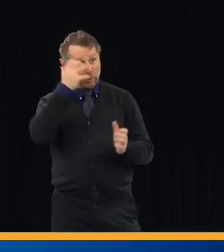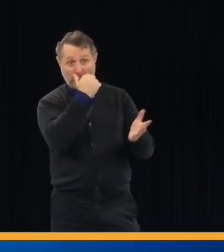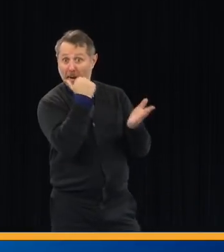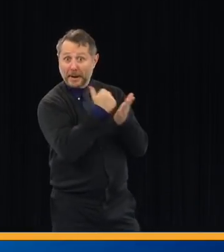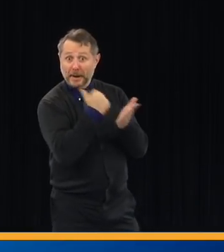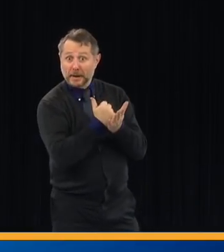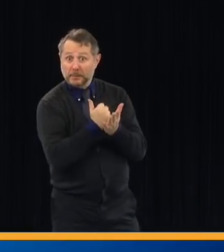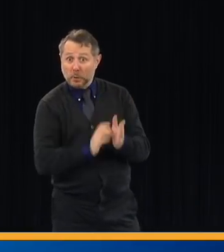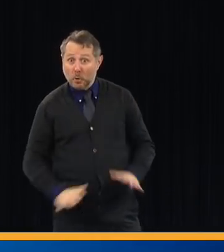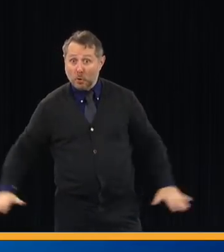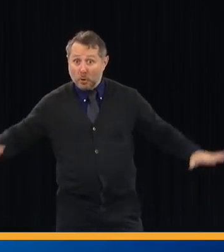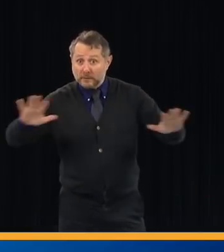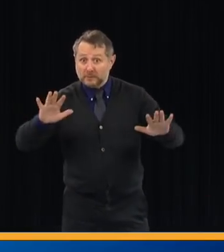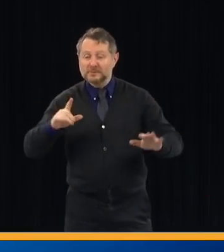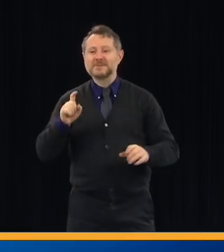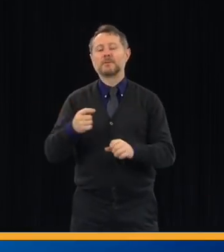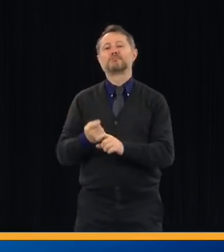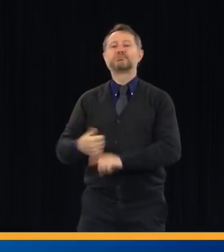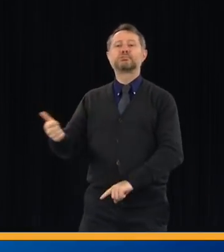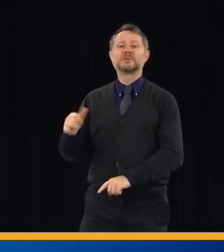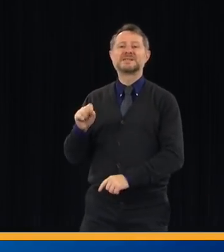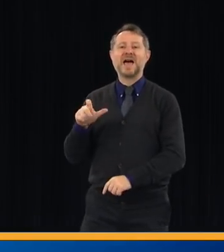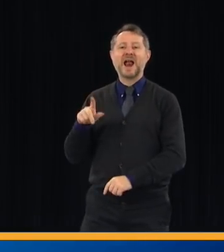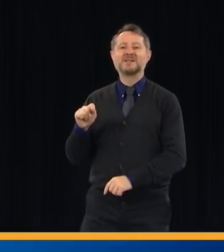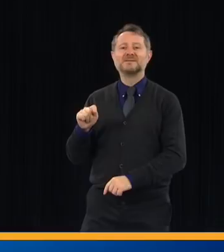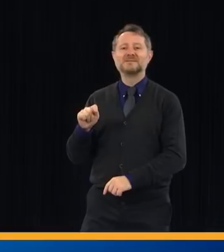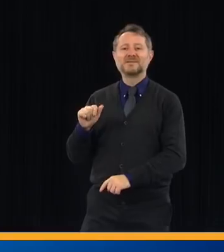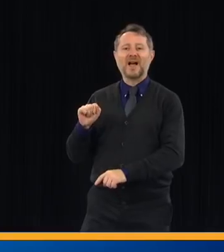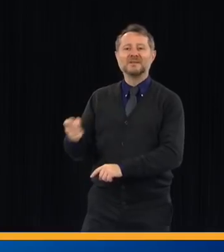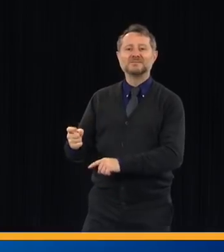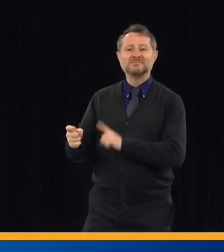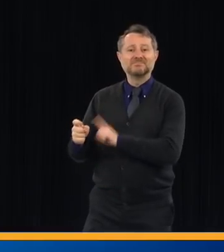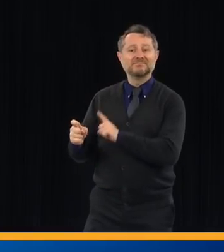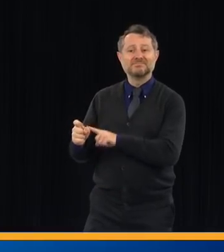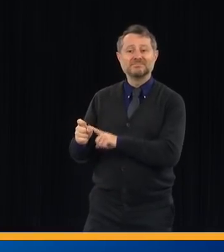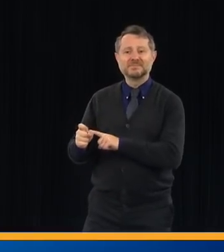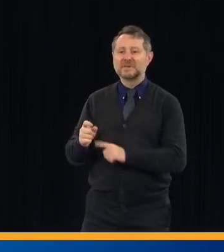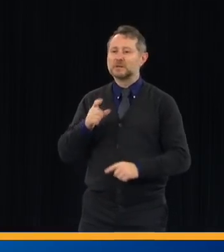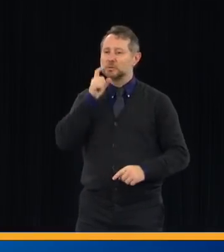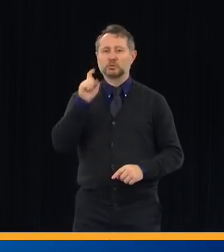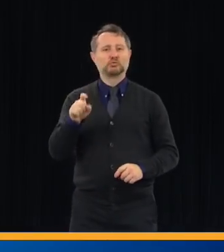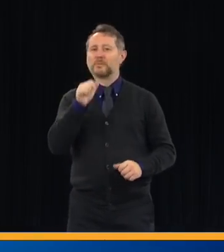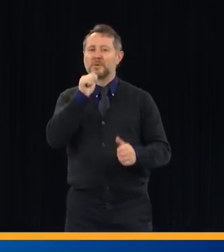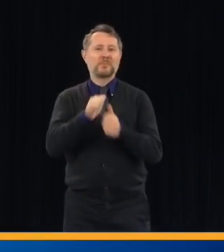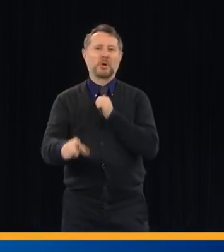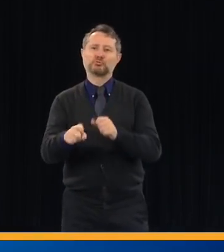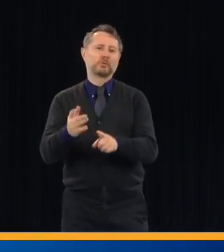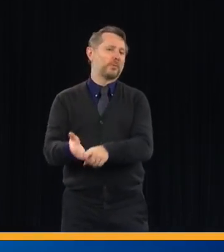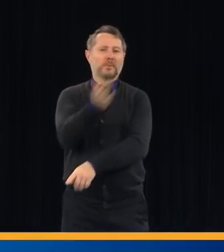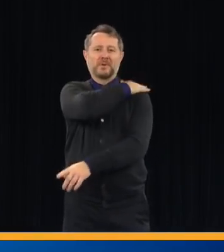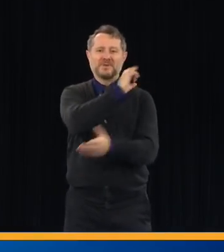repeal the SALT tax, which should have never been done, as I said, in the first place.